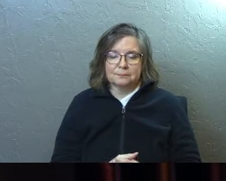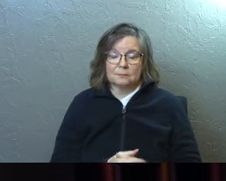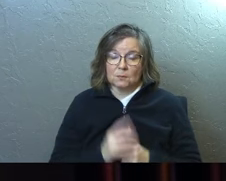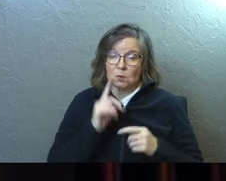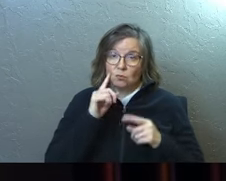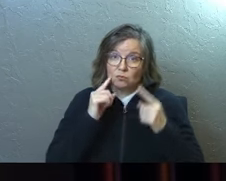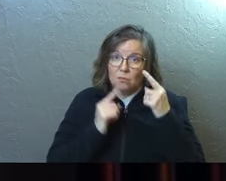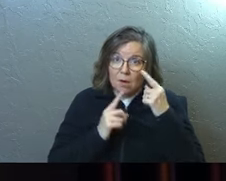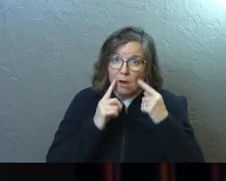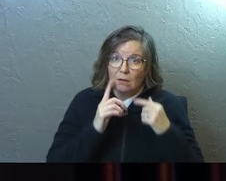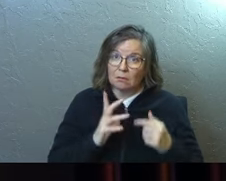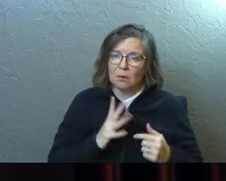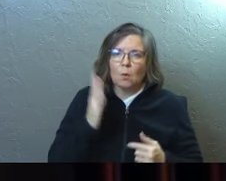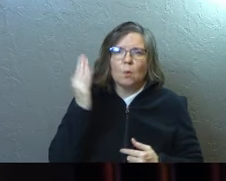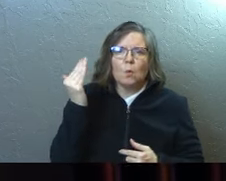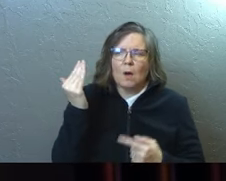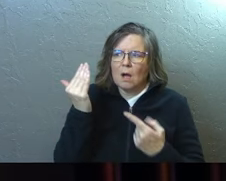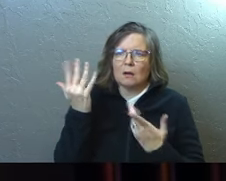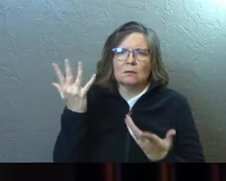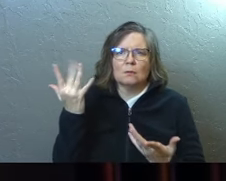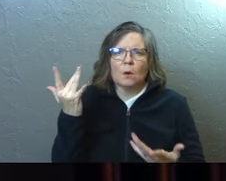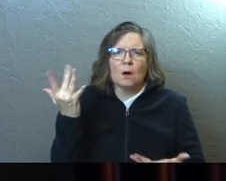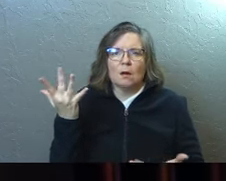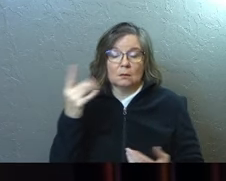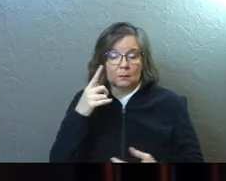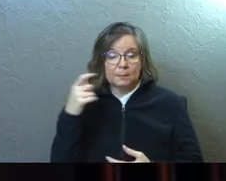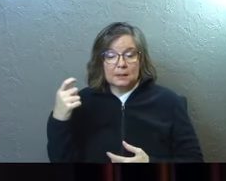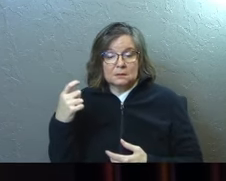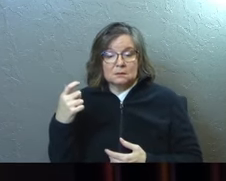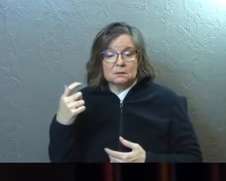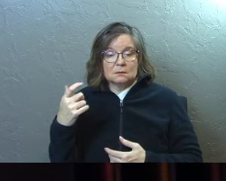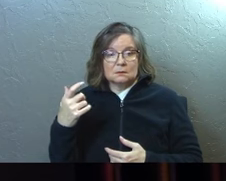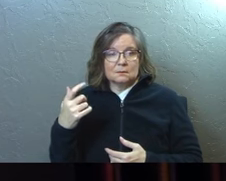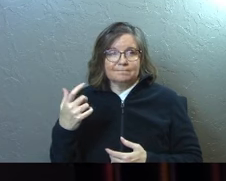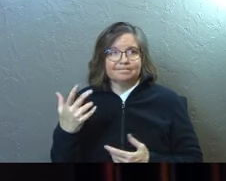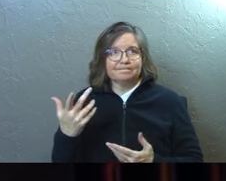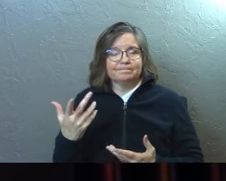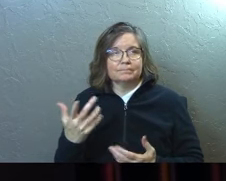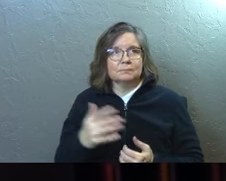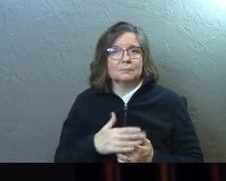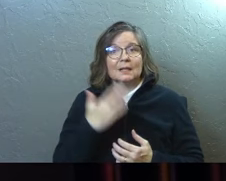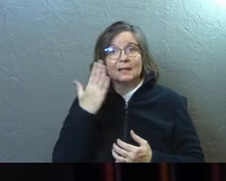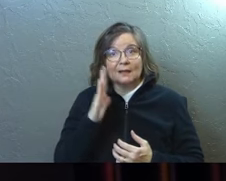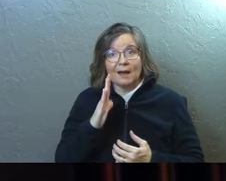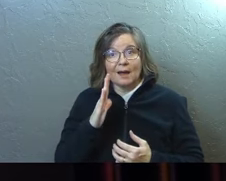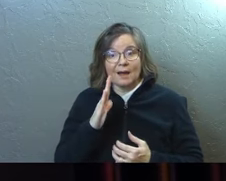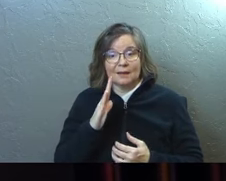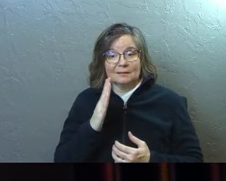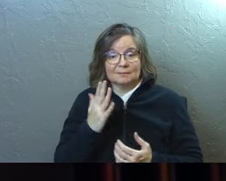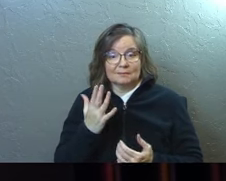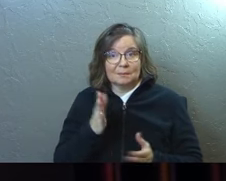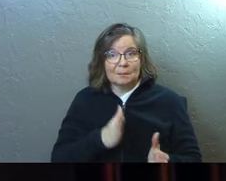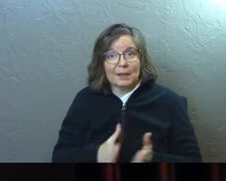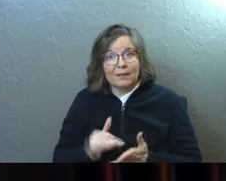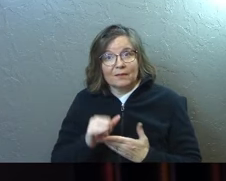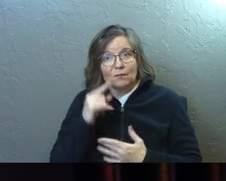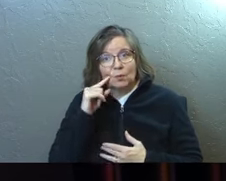Cry them. Why? Because God ordained them for you.